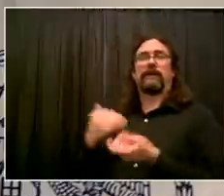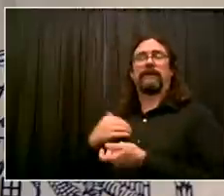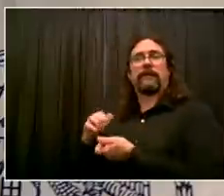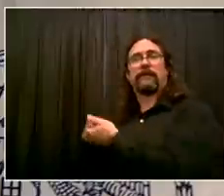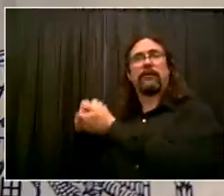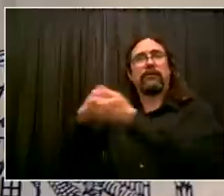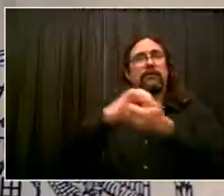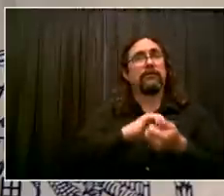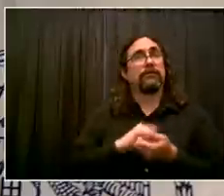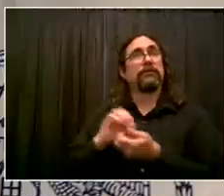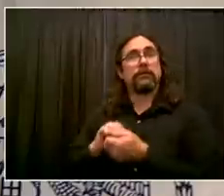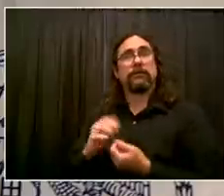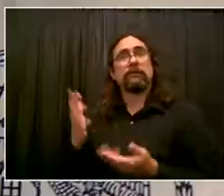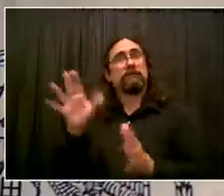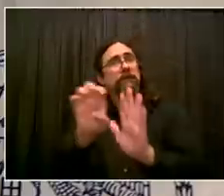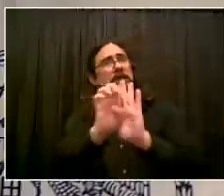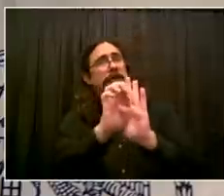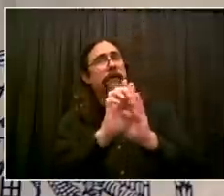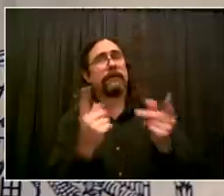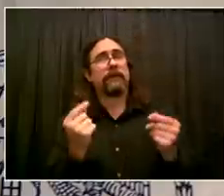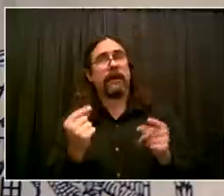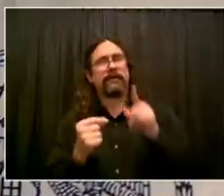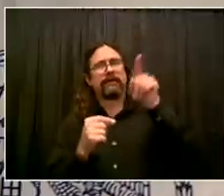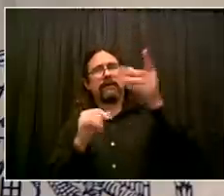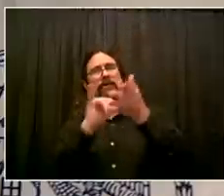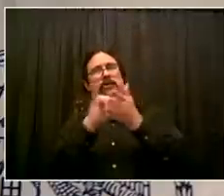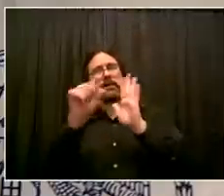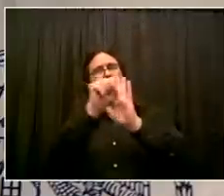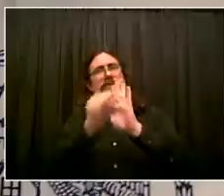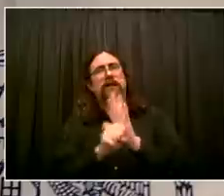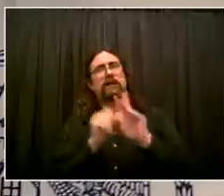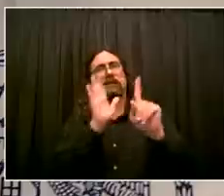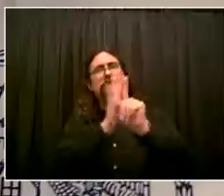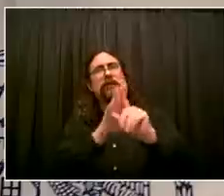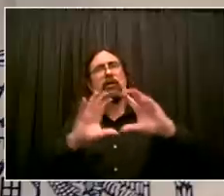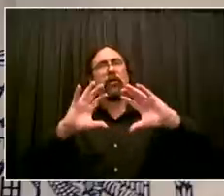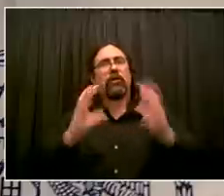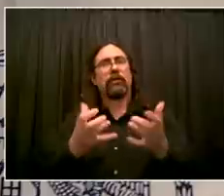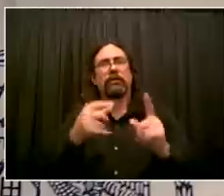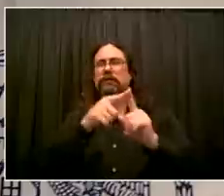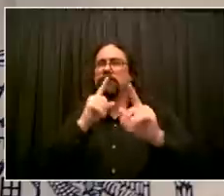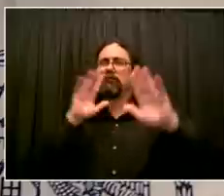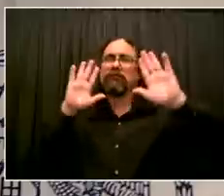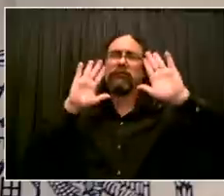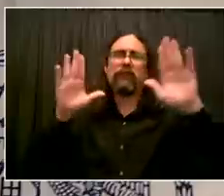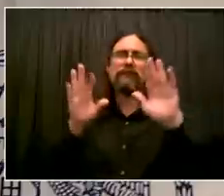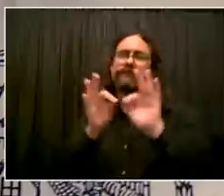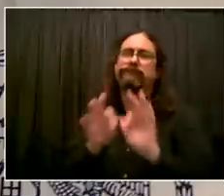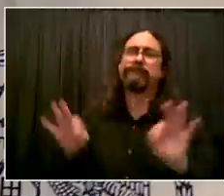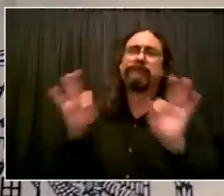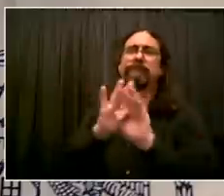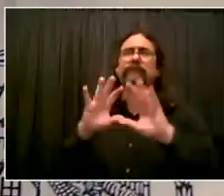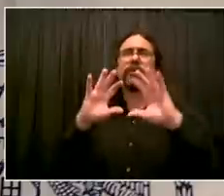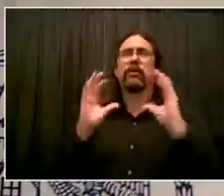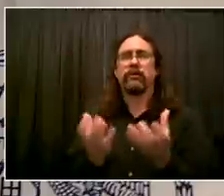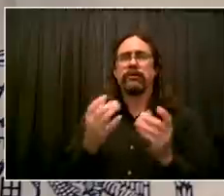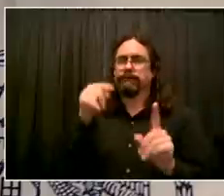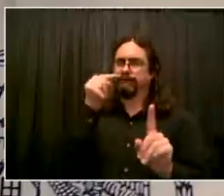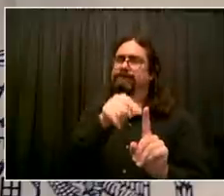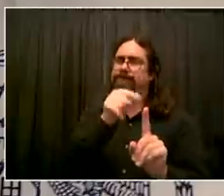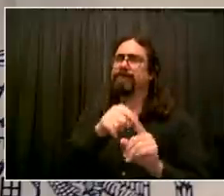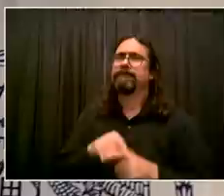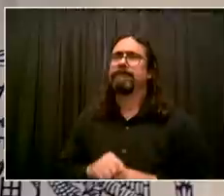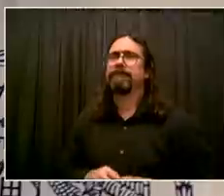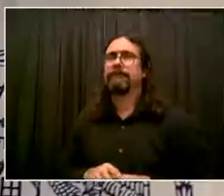tremendous good for this nation and saved so many extraordinary natural spaces, which is also part of the response to the